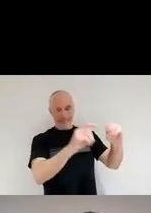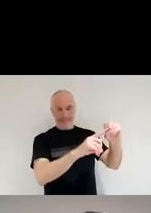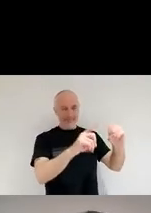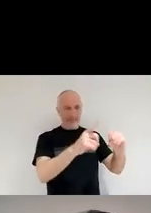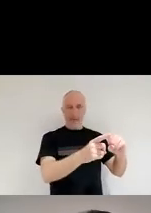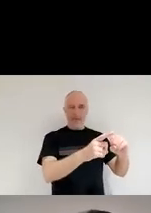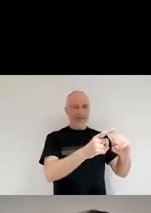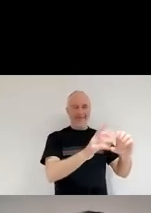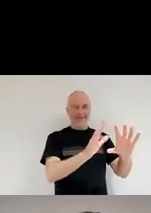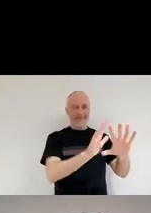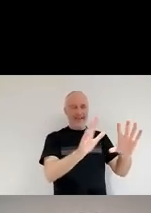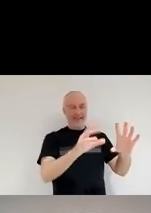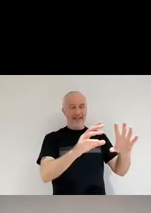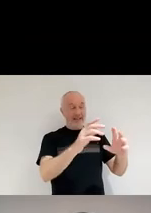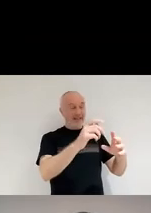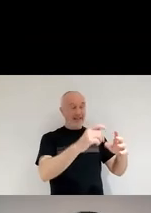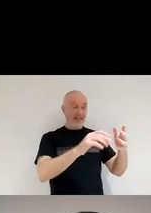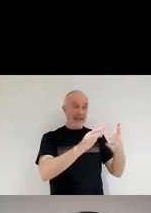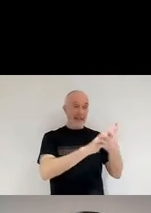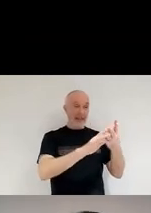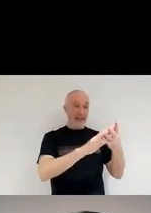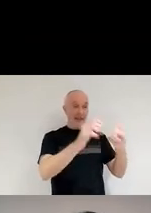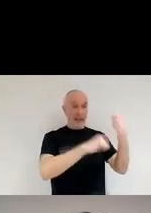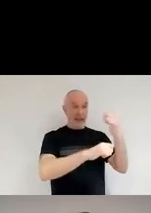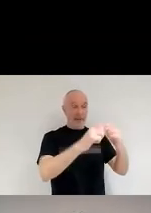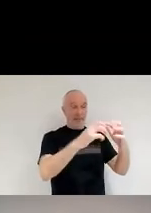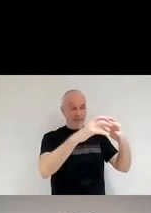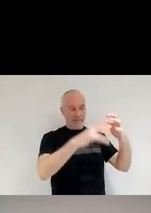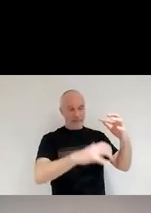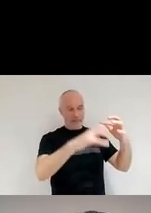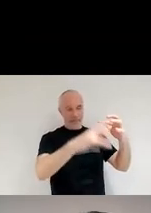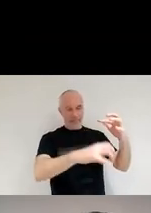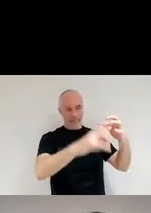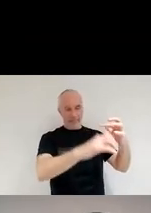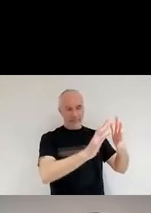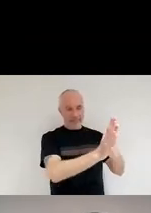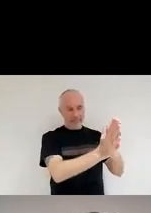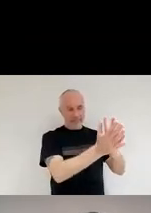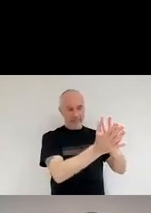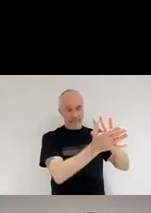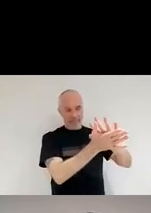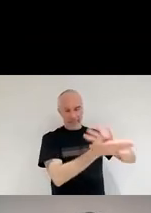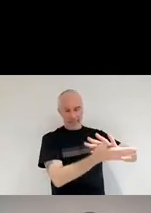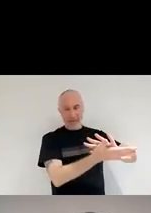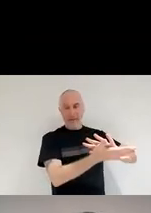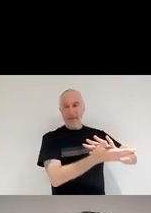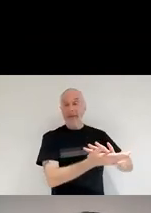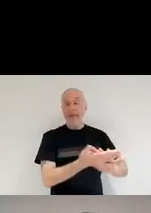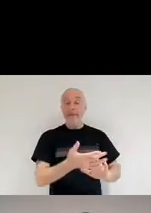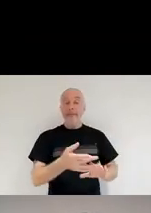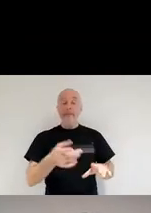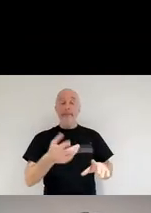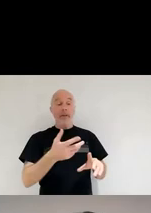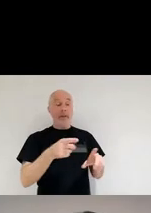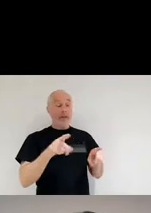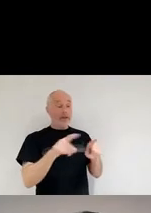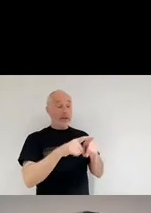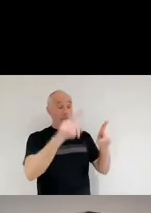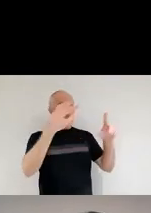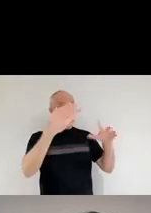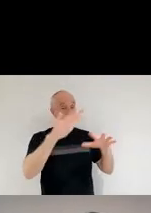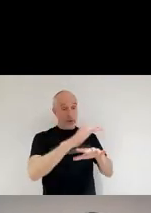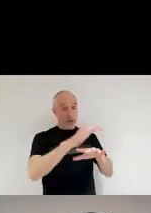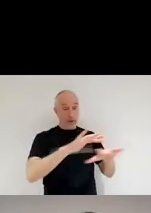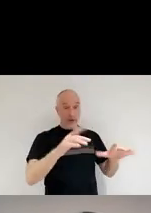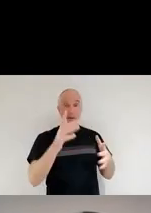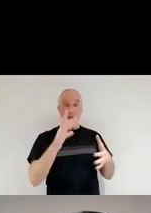start crumbling and dismantling. The other thing is that dust is constantly being heated by all sorts of things like cosmic